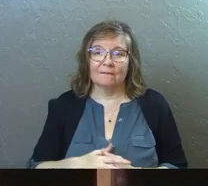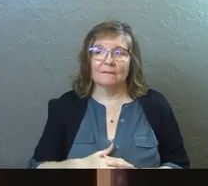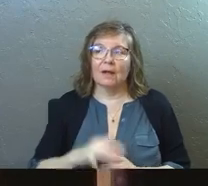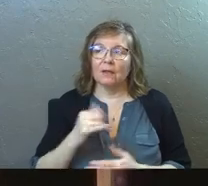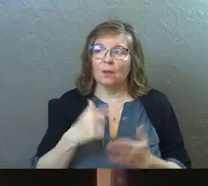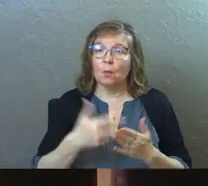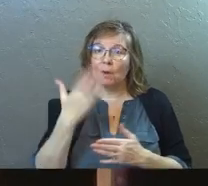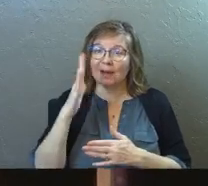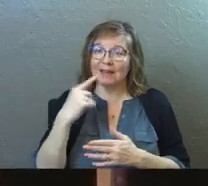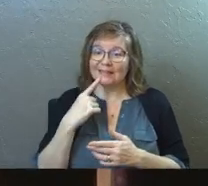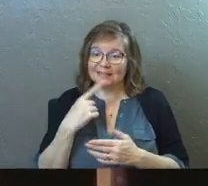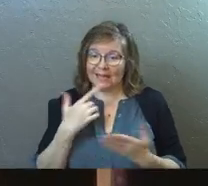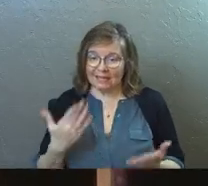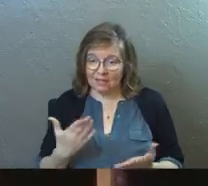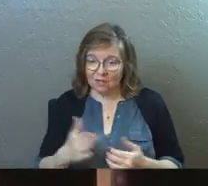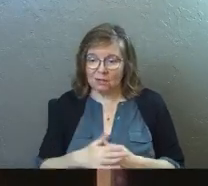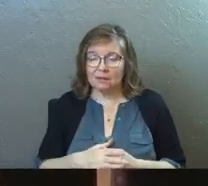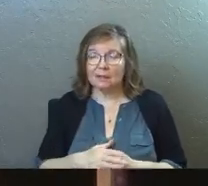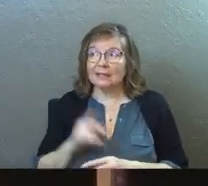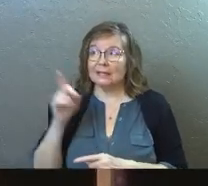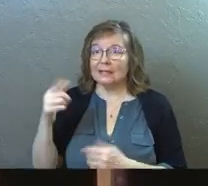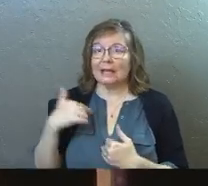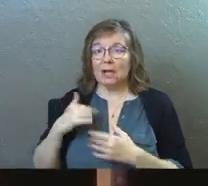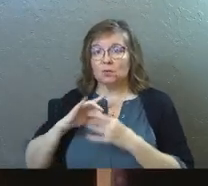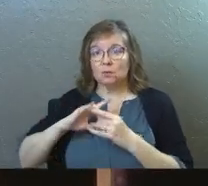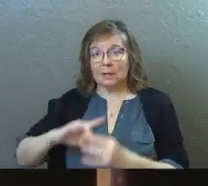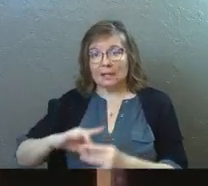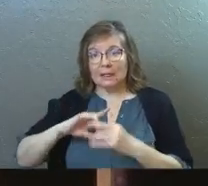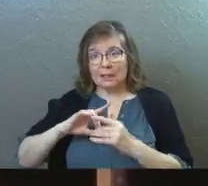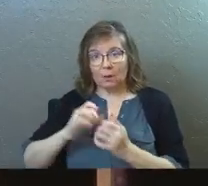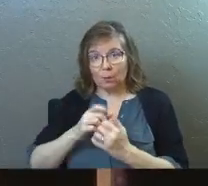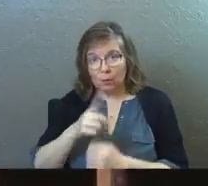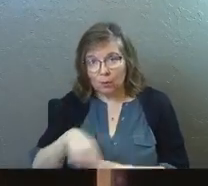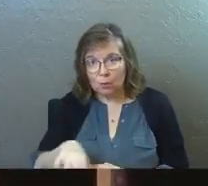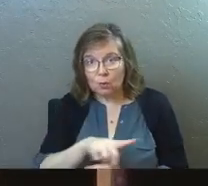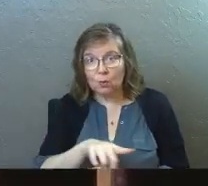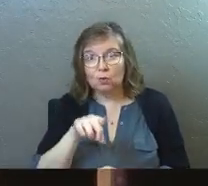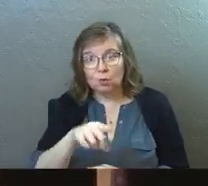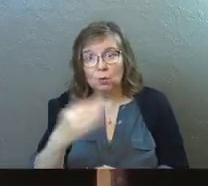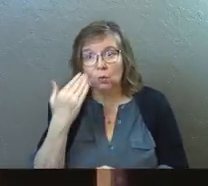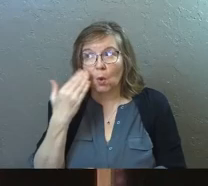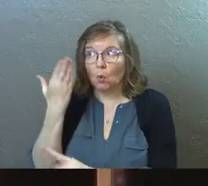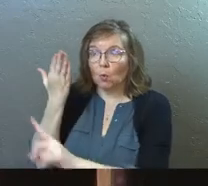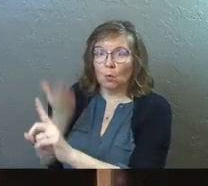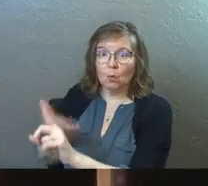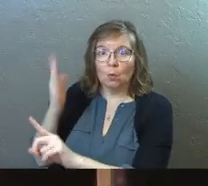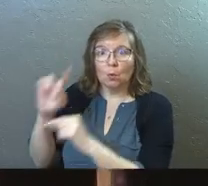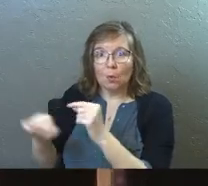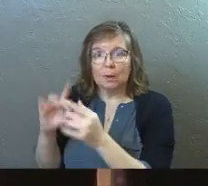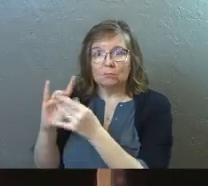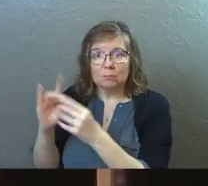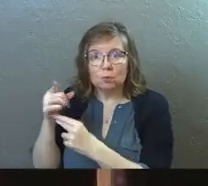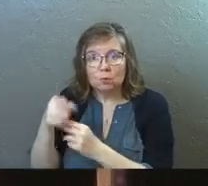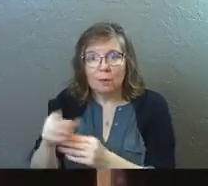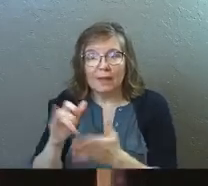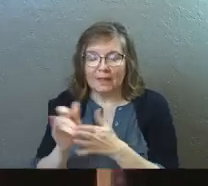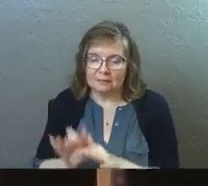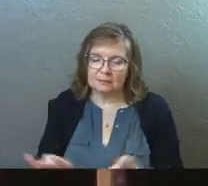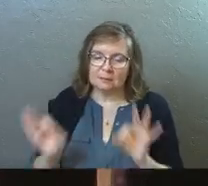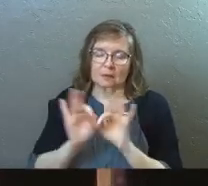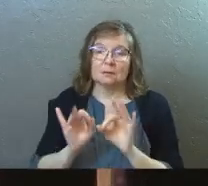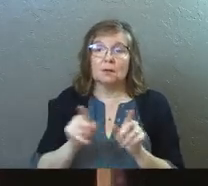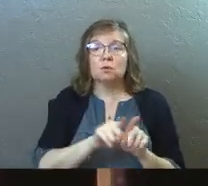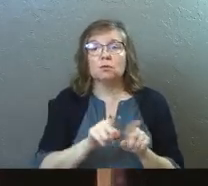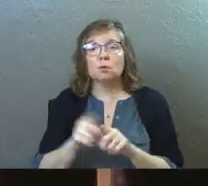And that's what God is saying here is he's got relationship with you, and you know his voice, and that's essential.